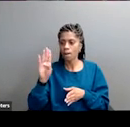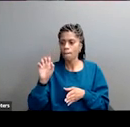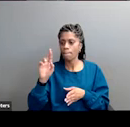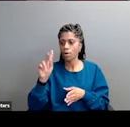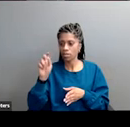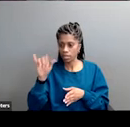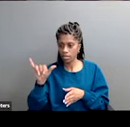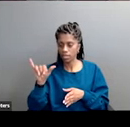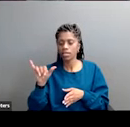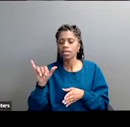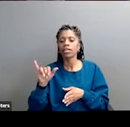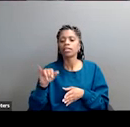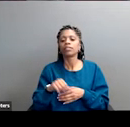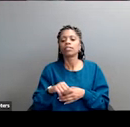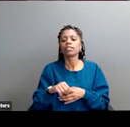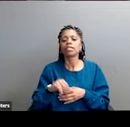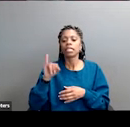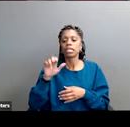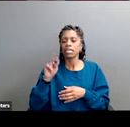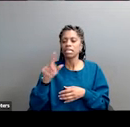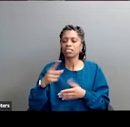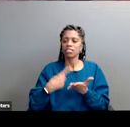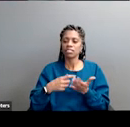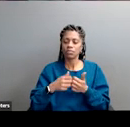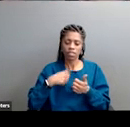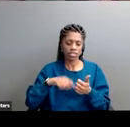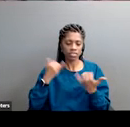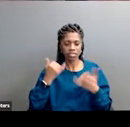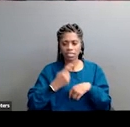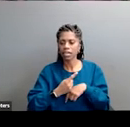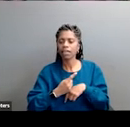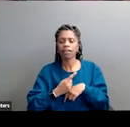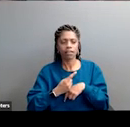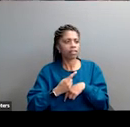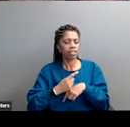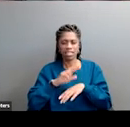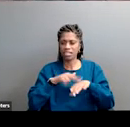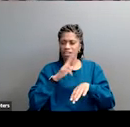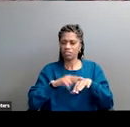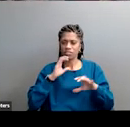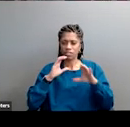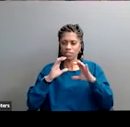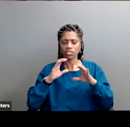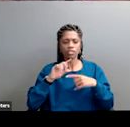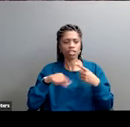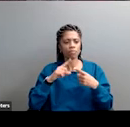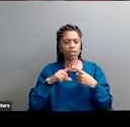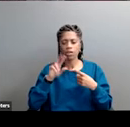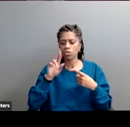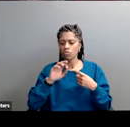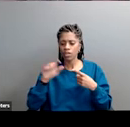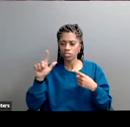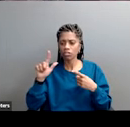going to talk to us about an issue that i think many of us are struggling with which is that national conversation we're having right now about racial justice about